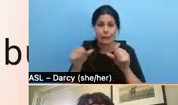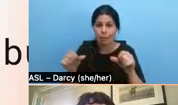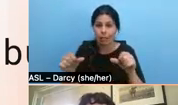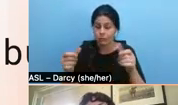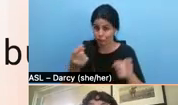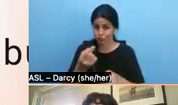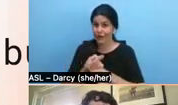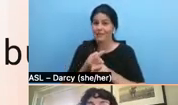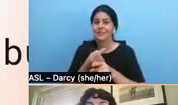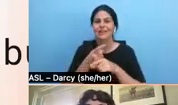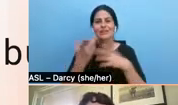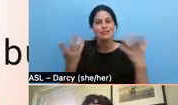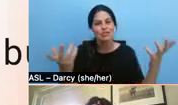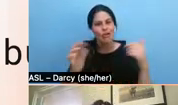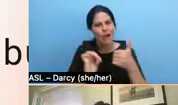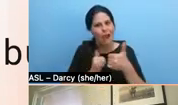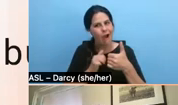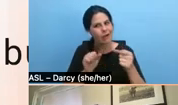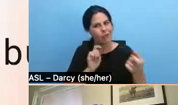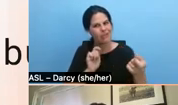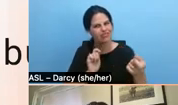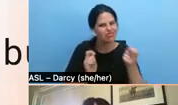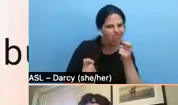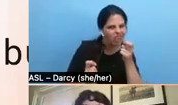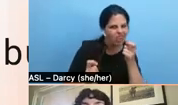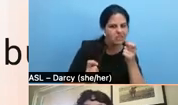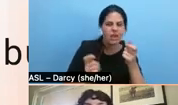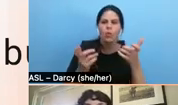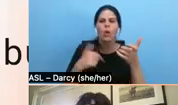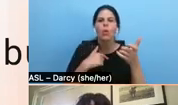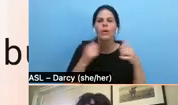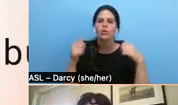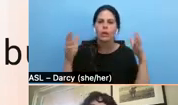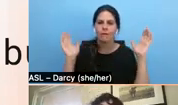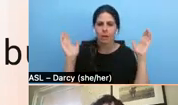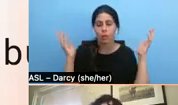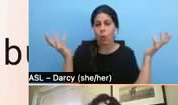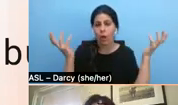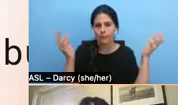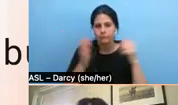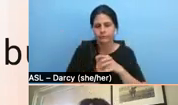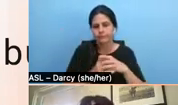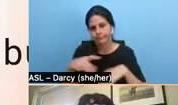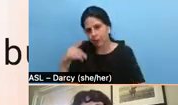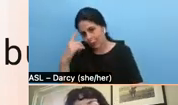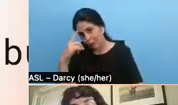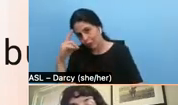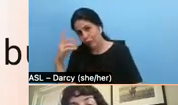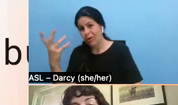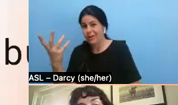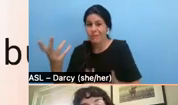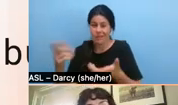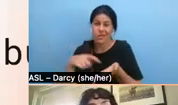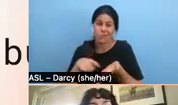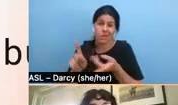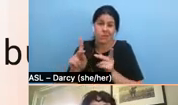you know, try to make that change and what do we have to give up in order to maybe pay people what they should